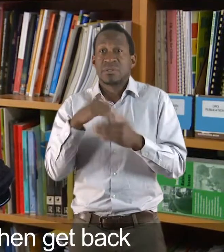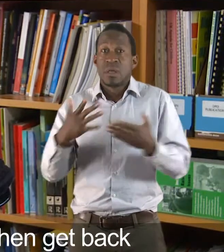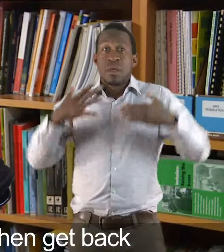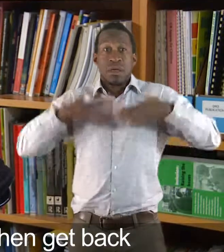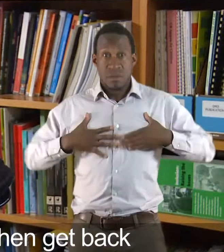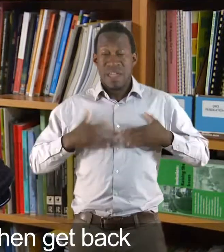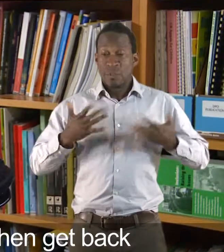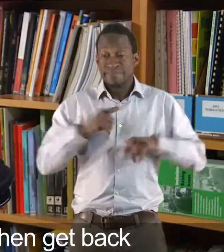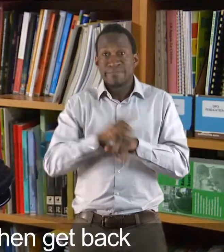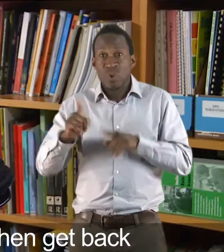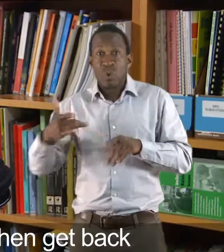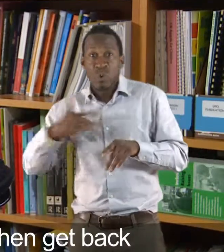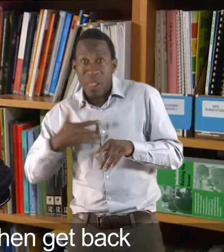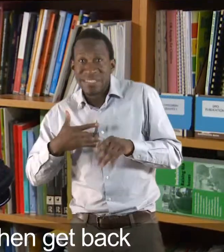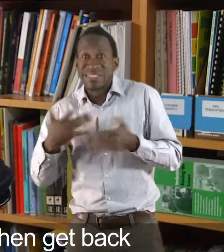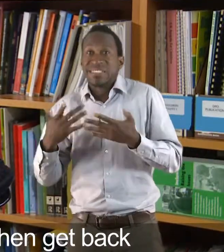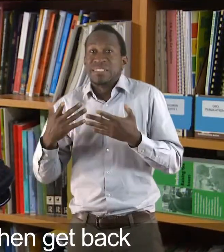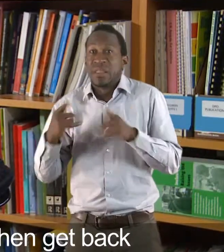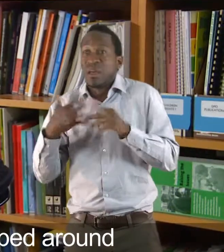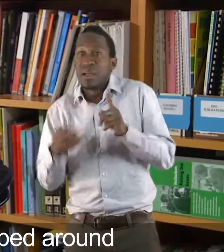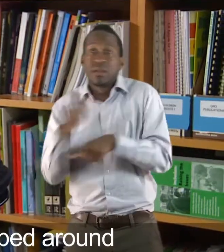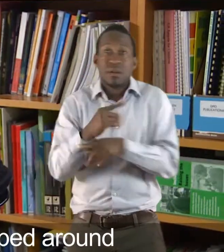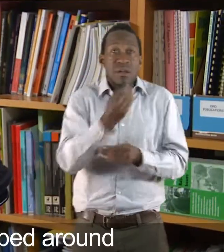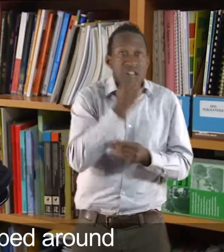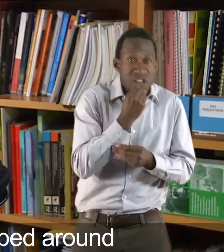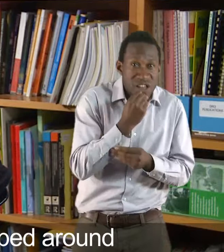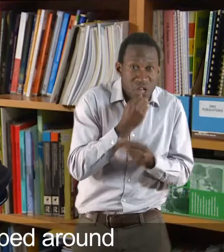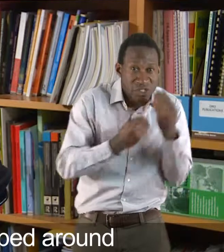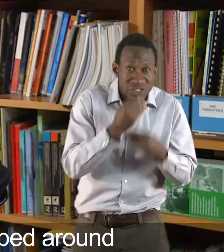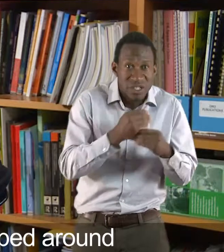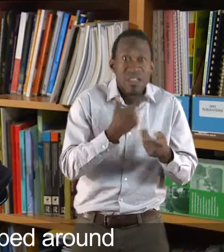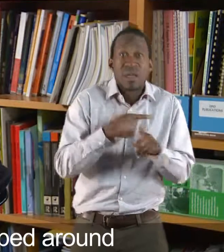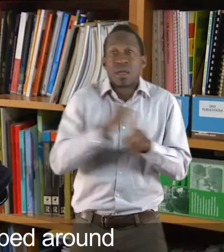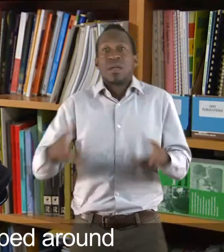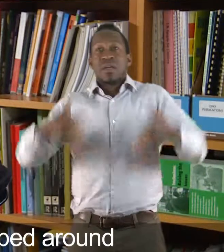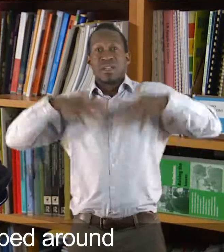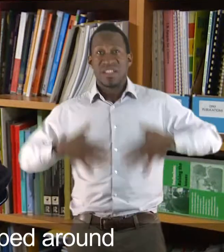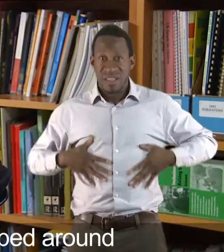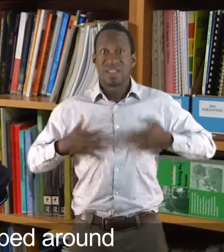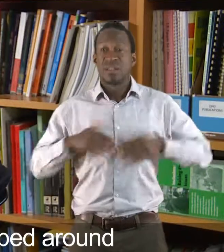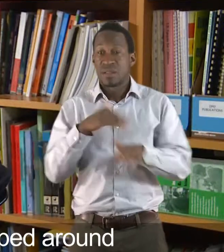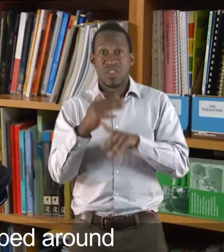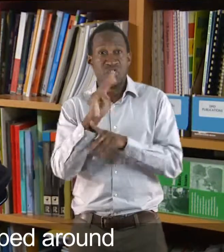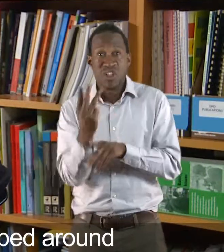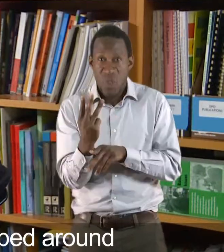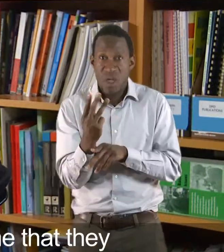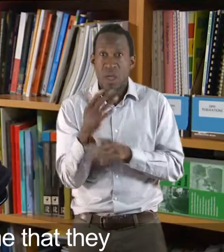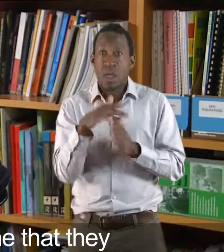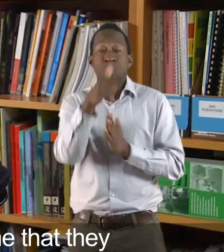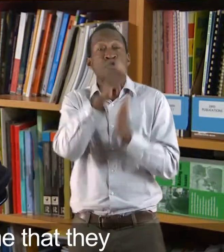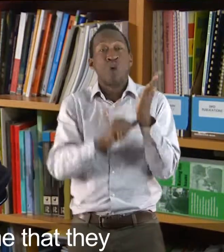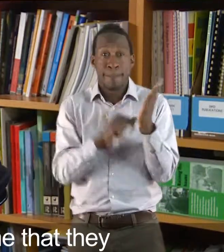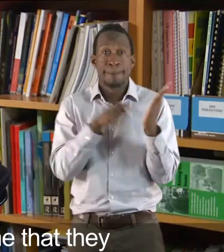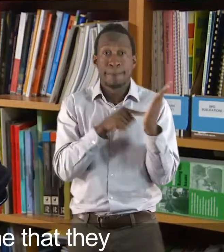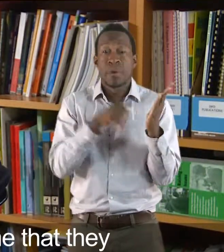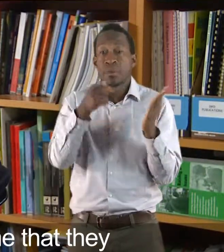dinner and then get back into the space suit again till three o'clock. So that programme was developed around what my consultant would have... Because I was